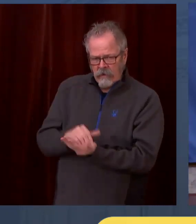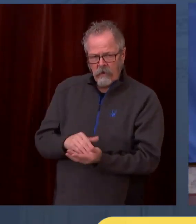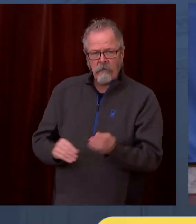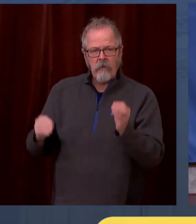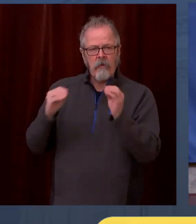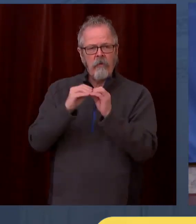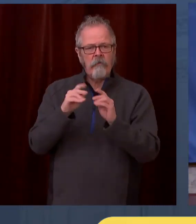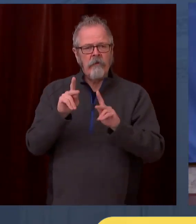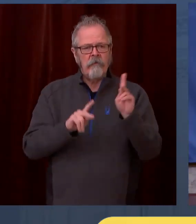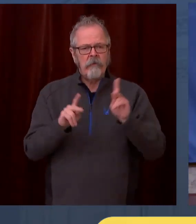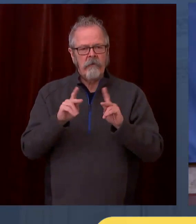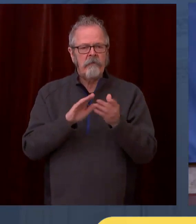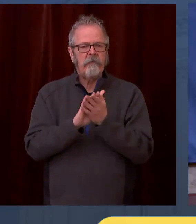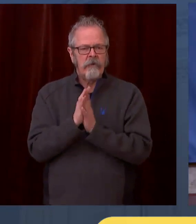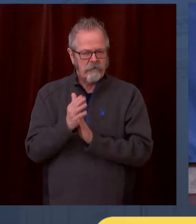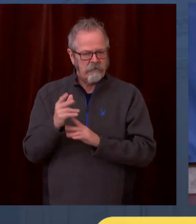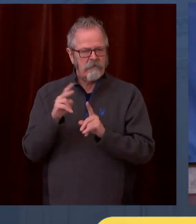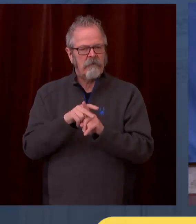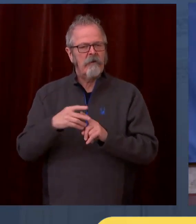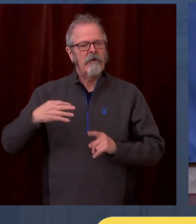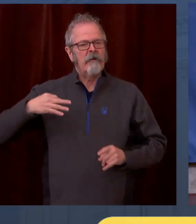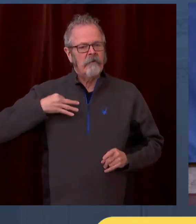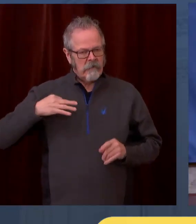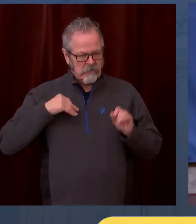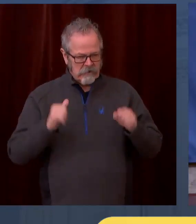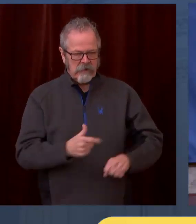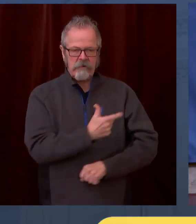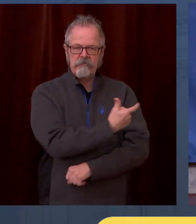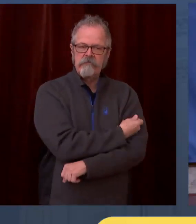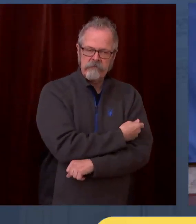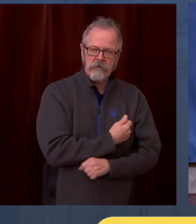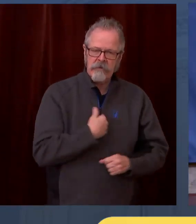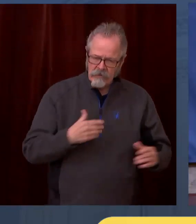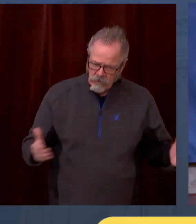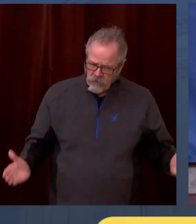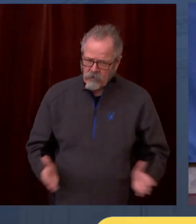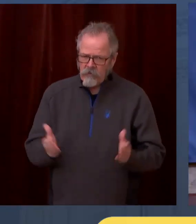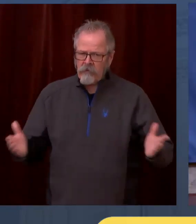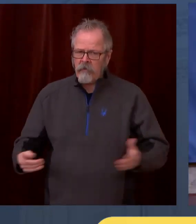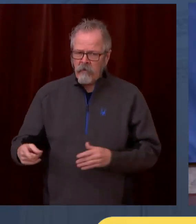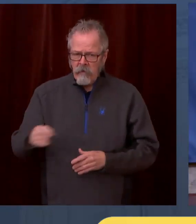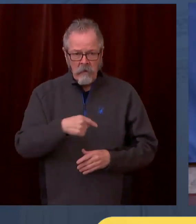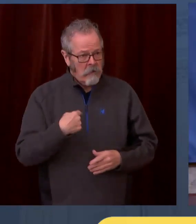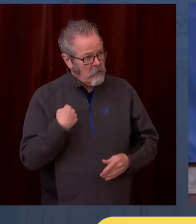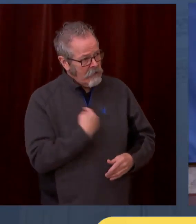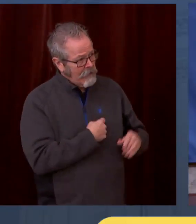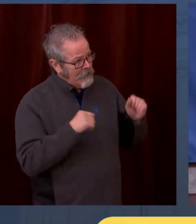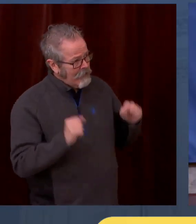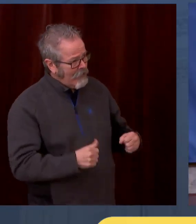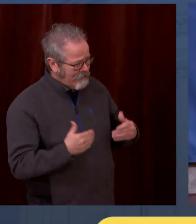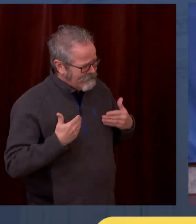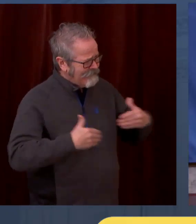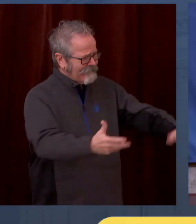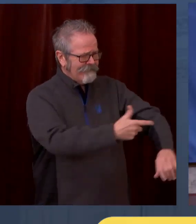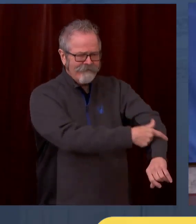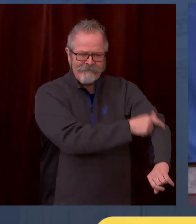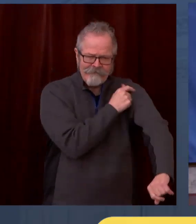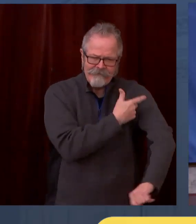encourage everyone who is eligible to get this vaccine. It works. It's safe.